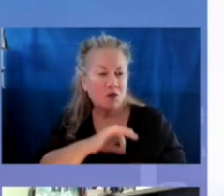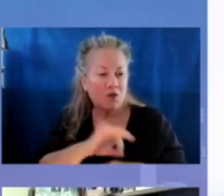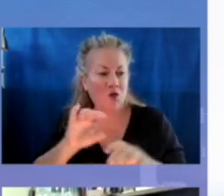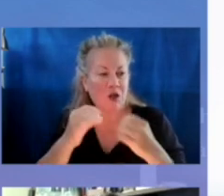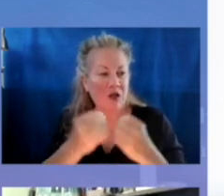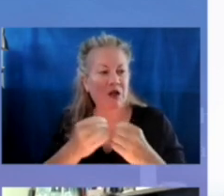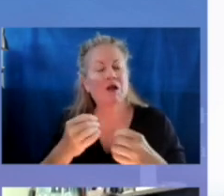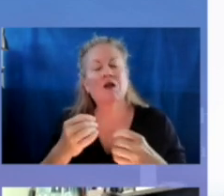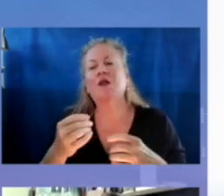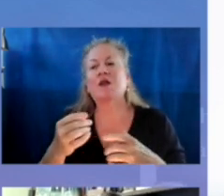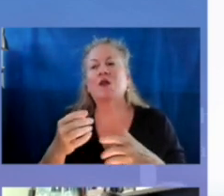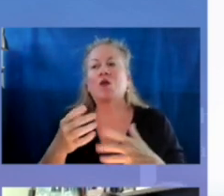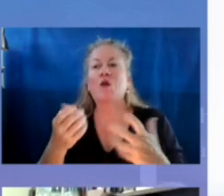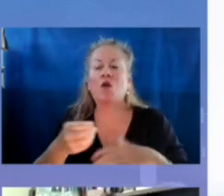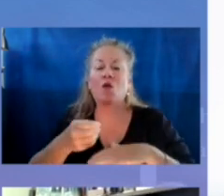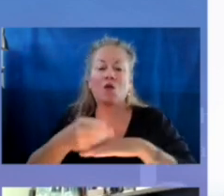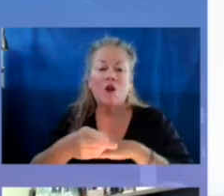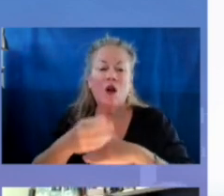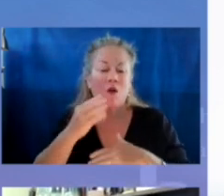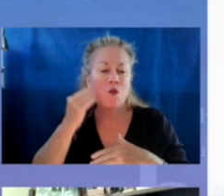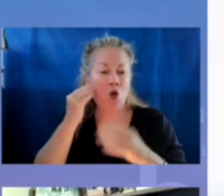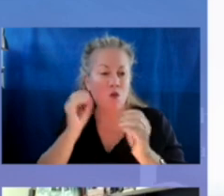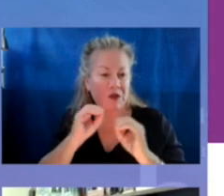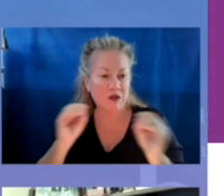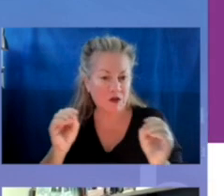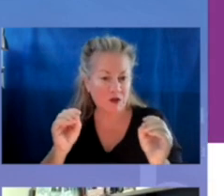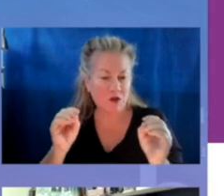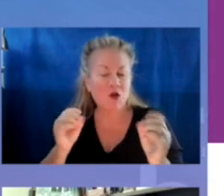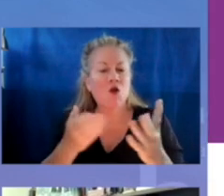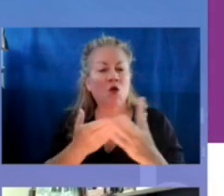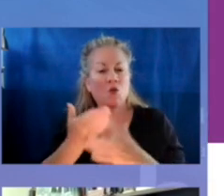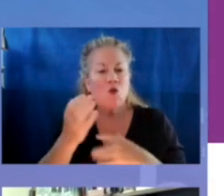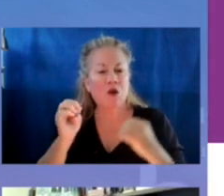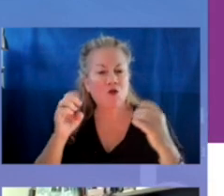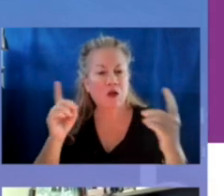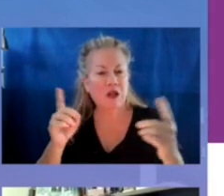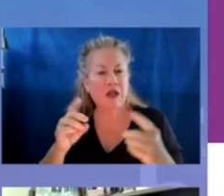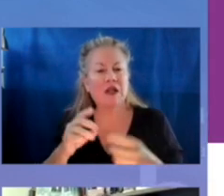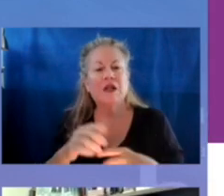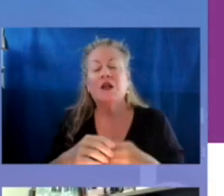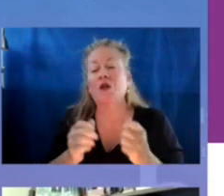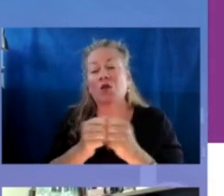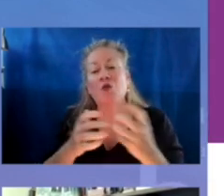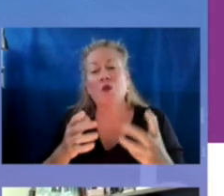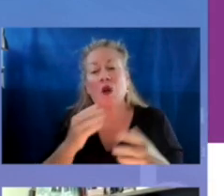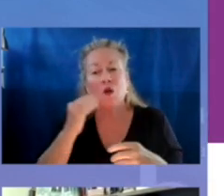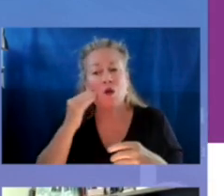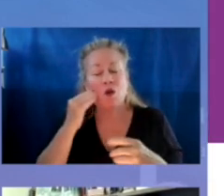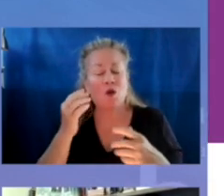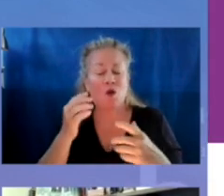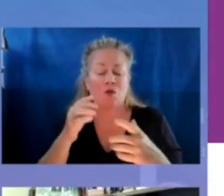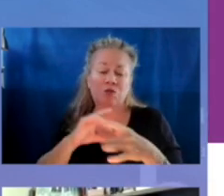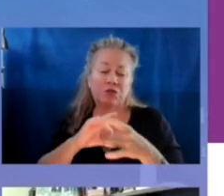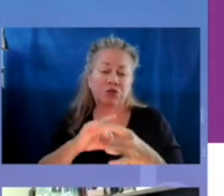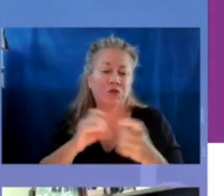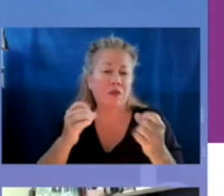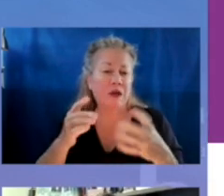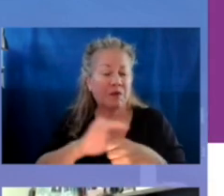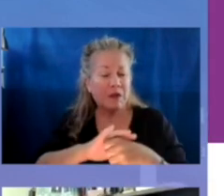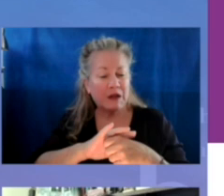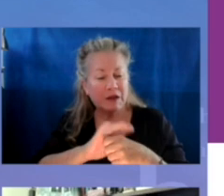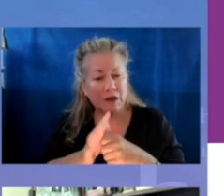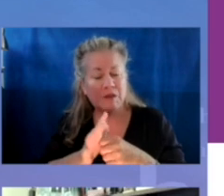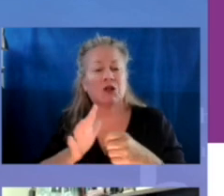working to overcome homelessness through education. Homelessness underlies many of the pandemic recovery challenges